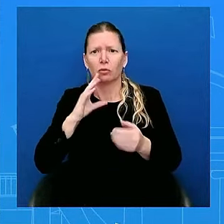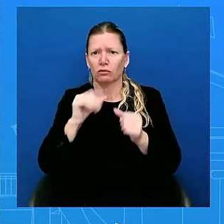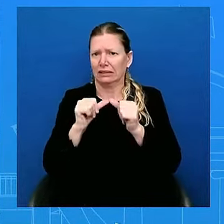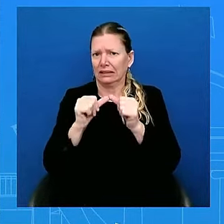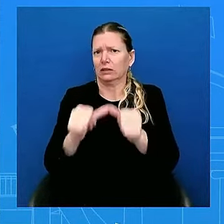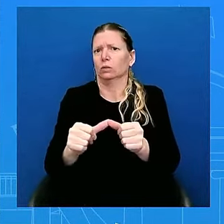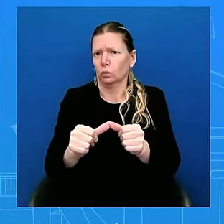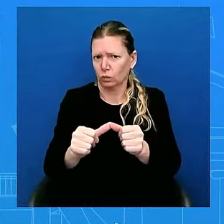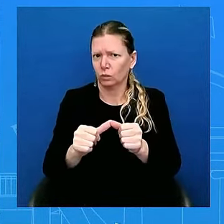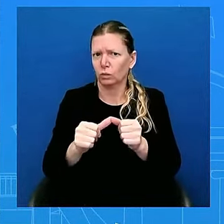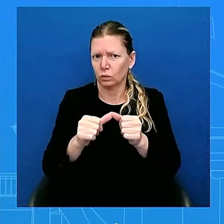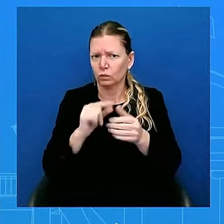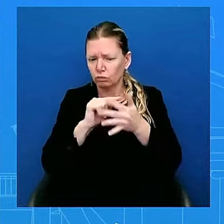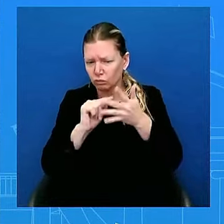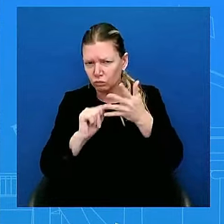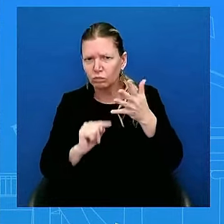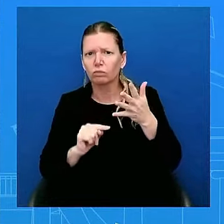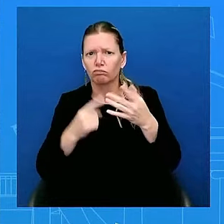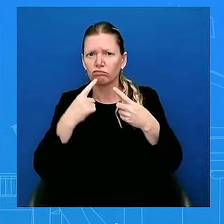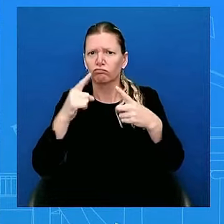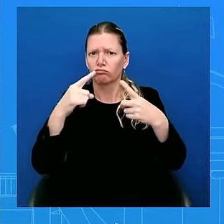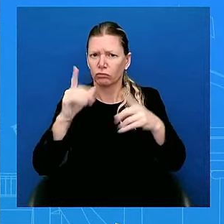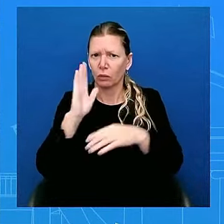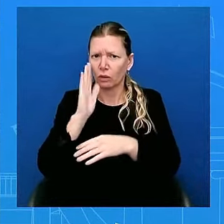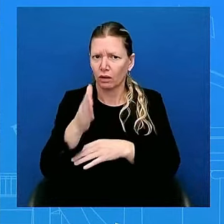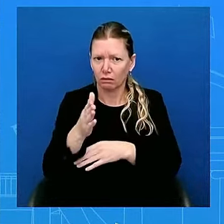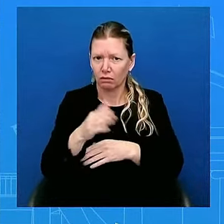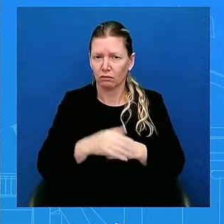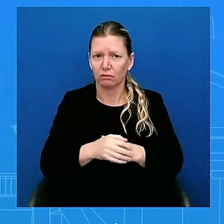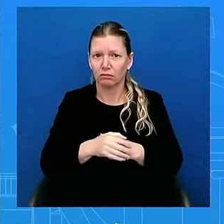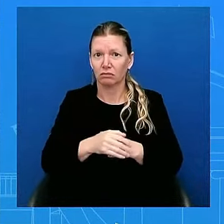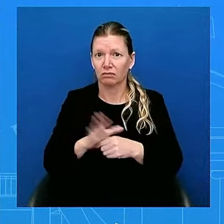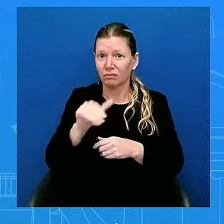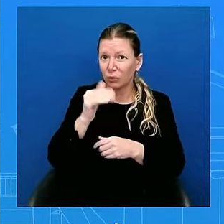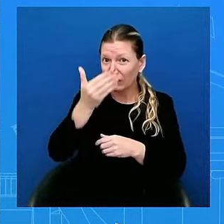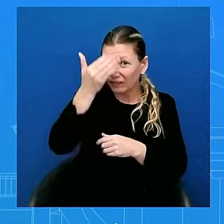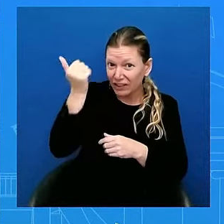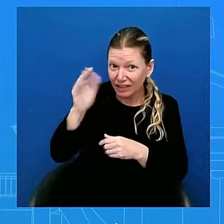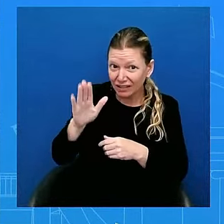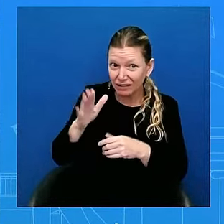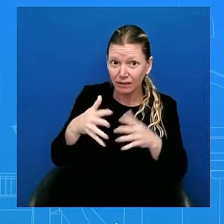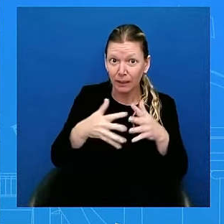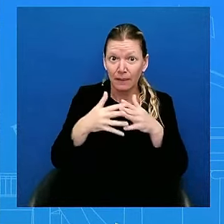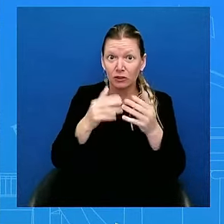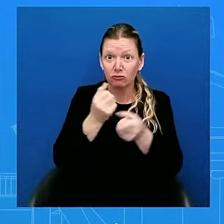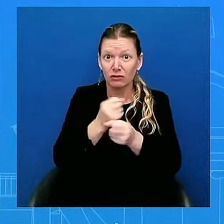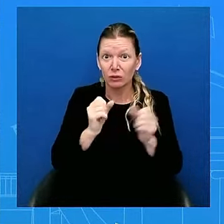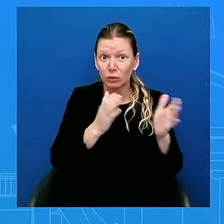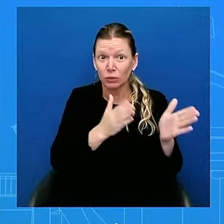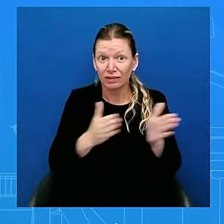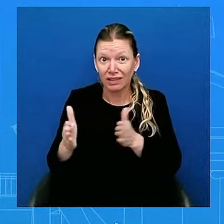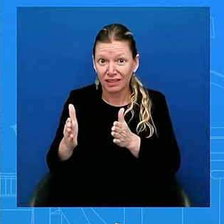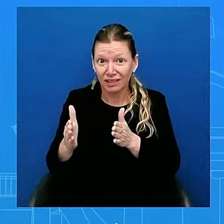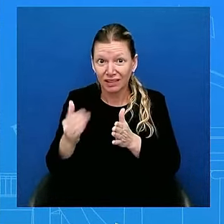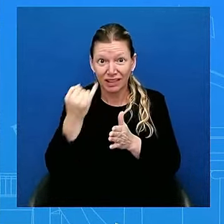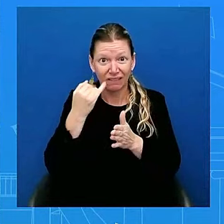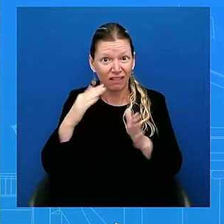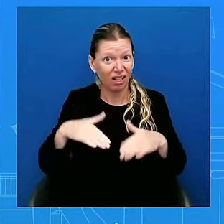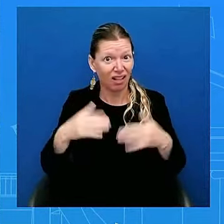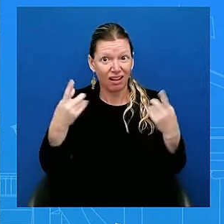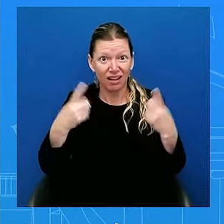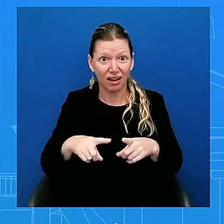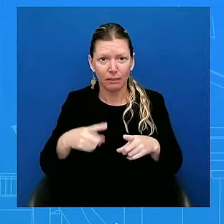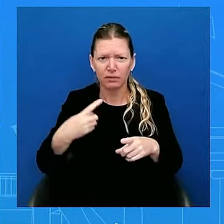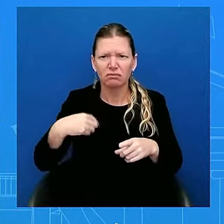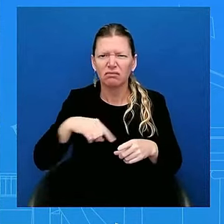if it wasn't for the American Rescue Plan, we wouldn't be able to get out of the pandemic. wouldn't be able to open up schools. We wouldn't be able to open up